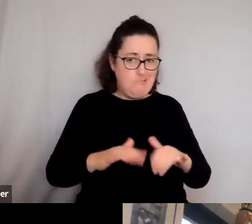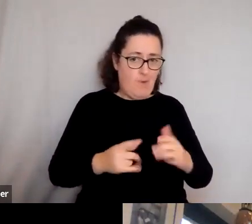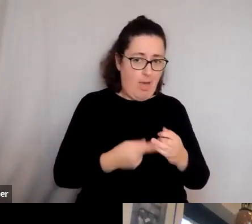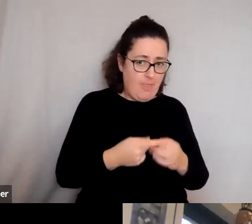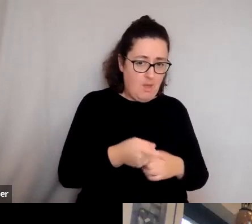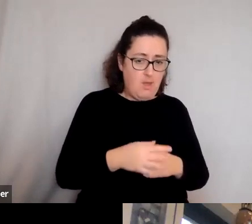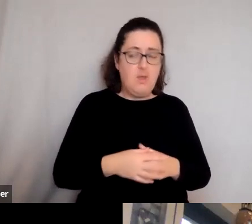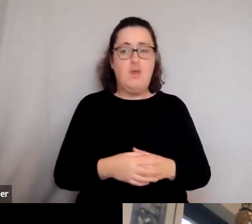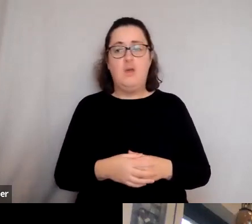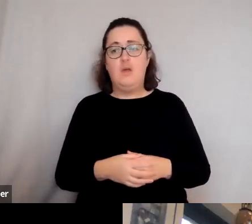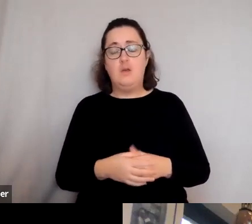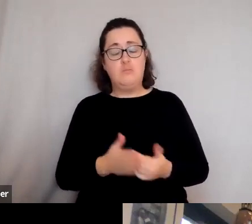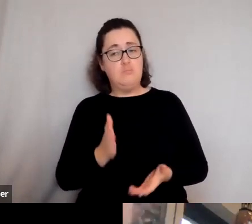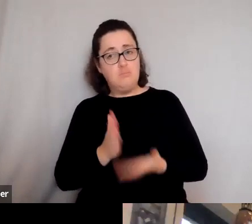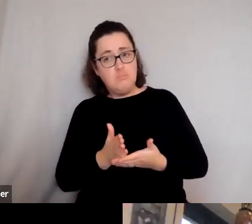which, um,